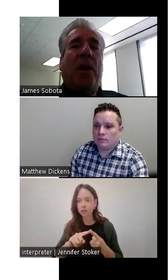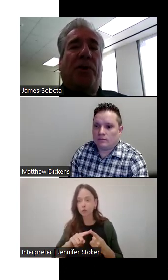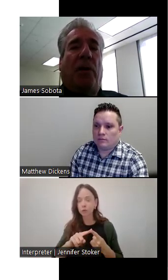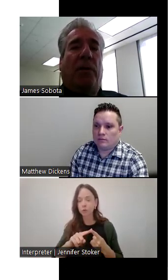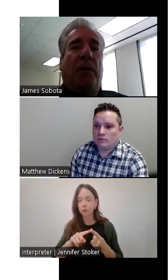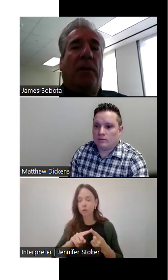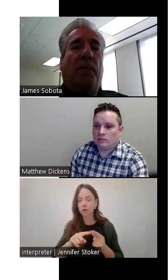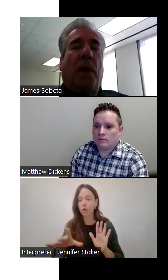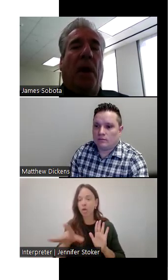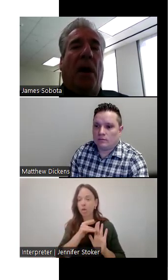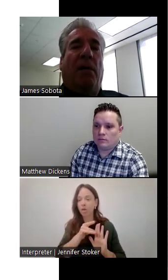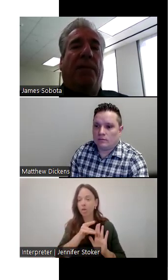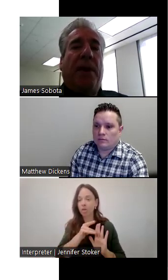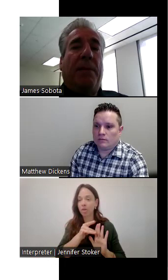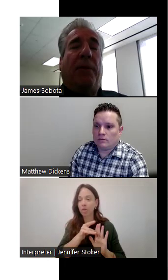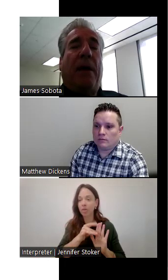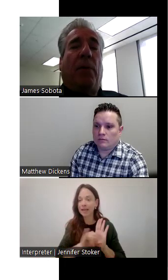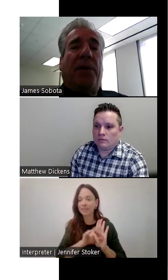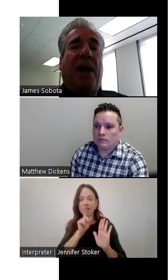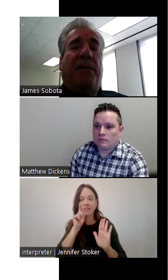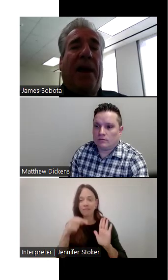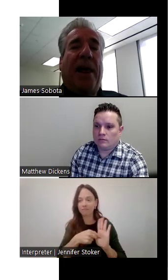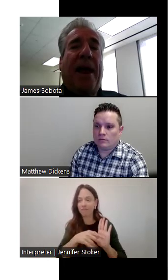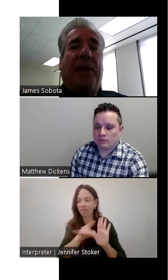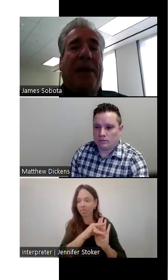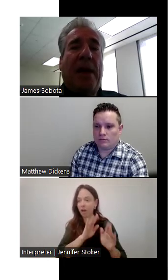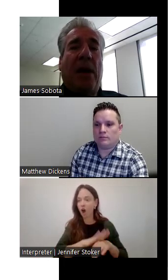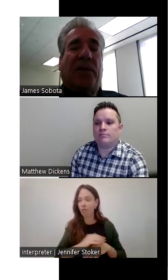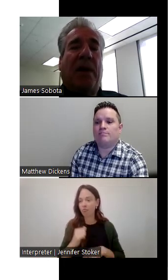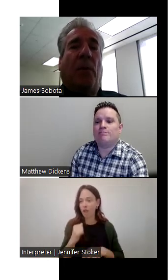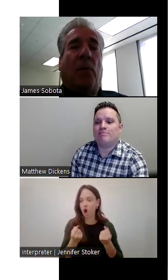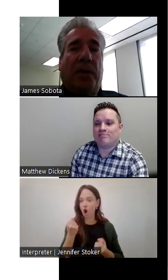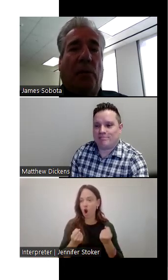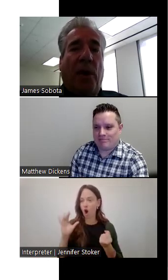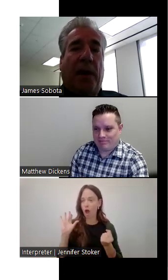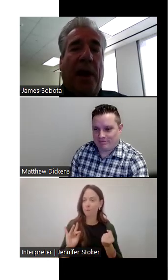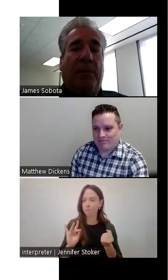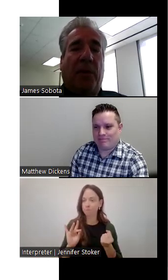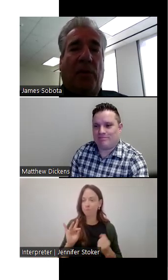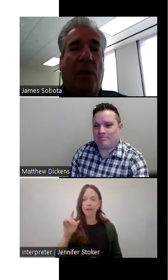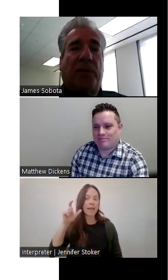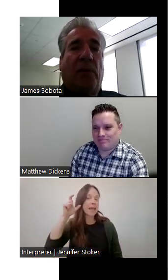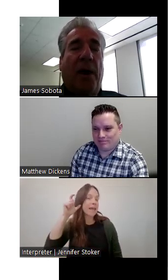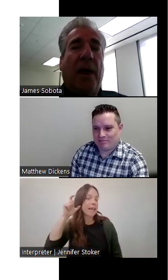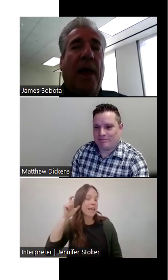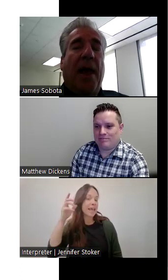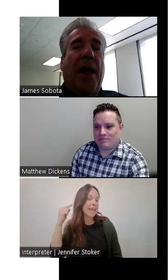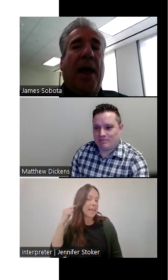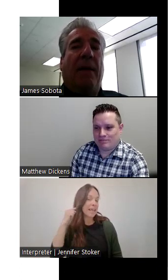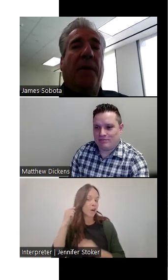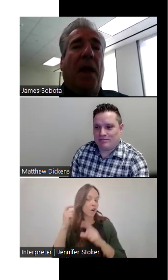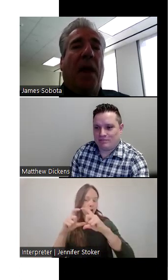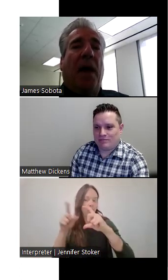back windshield of people that were deaf. it had the ear symbol with the red line with the cross through it.